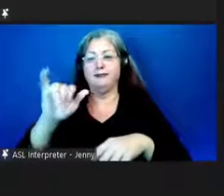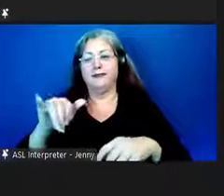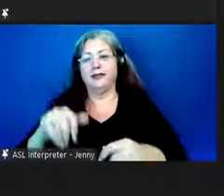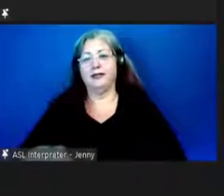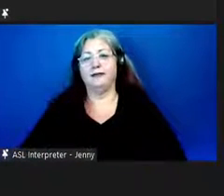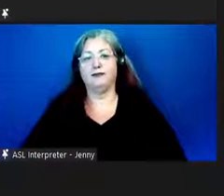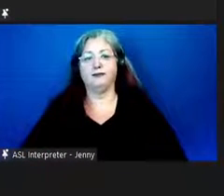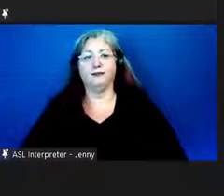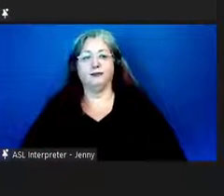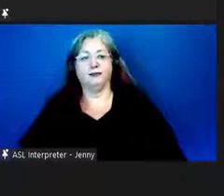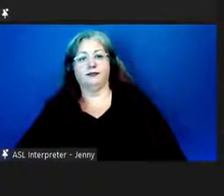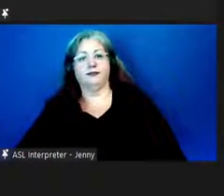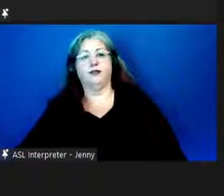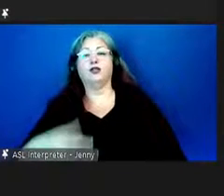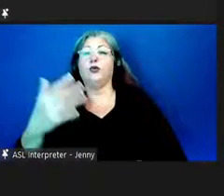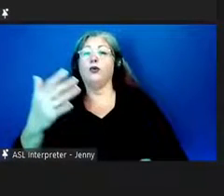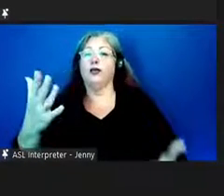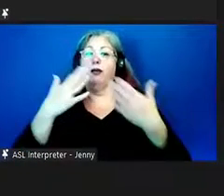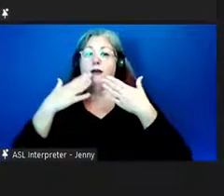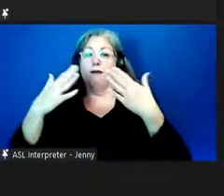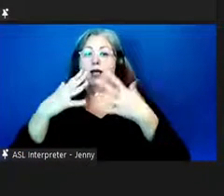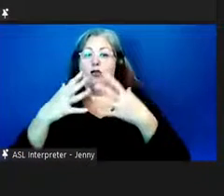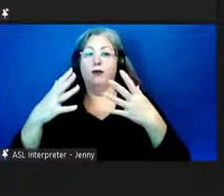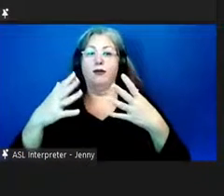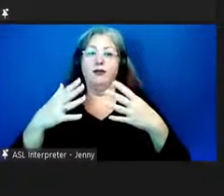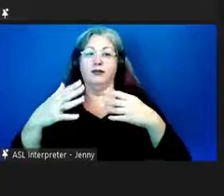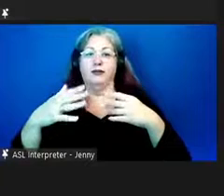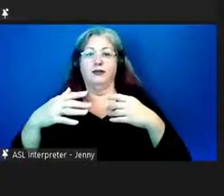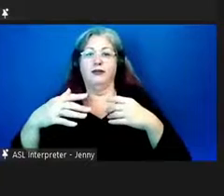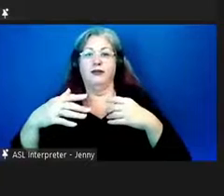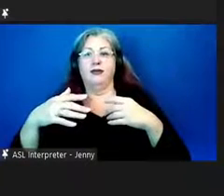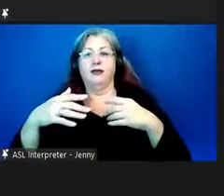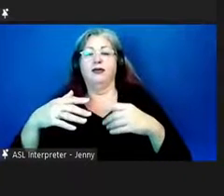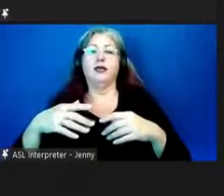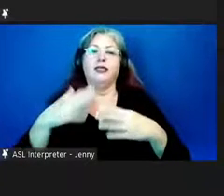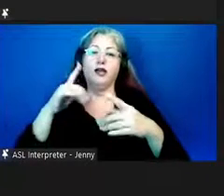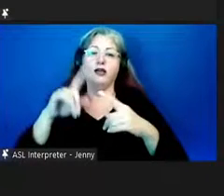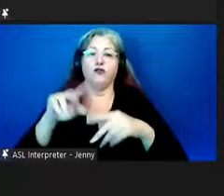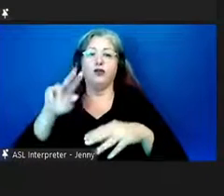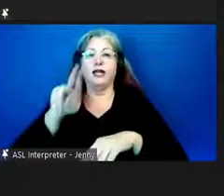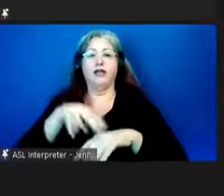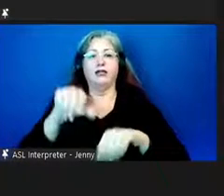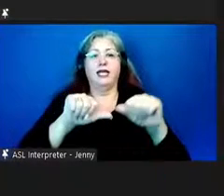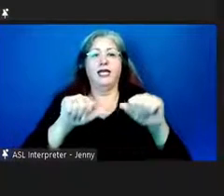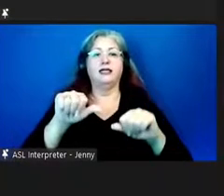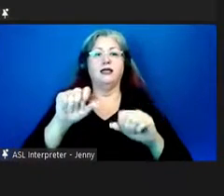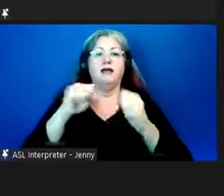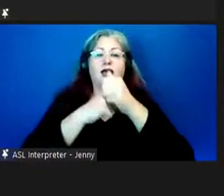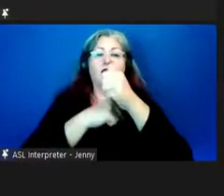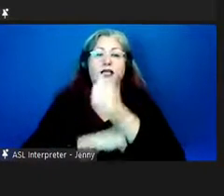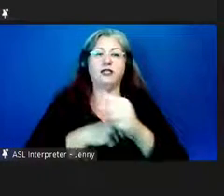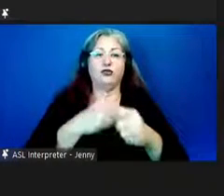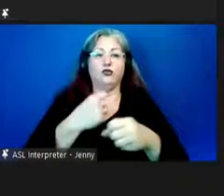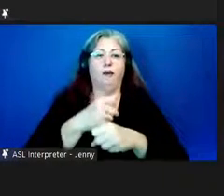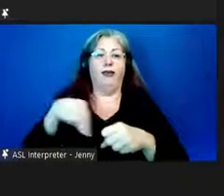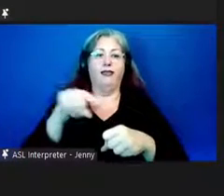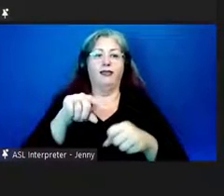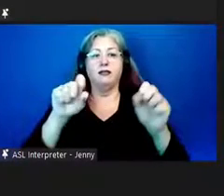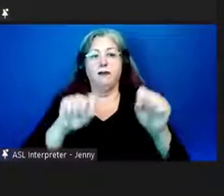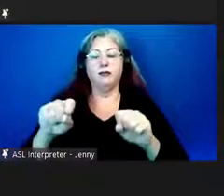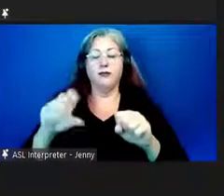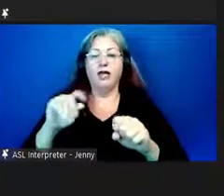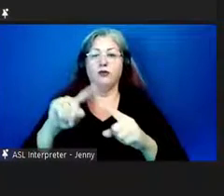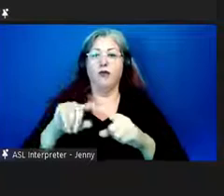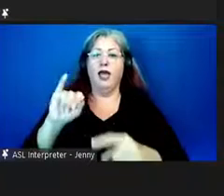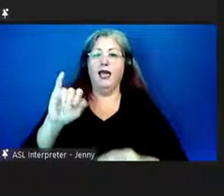And with that, mahalo nui, mahalo to the National Science Foundation for helping make all this possible, and to the